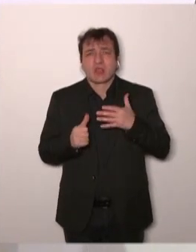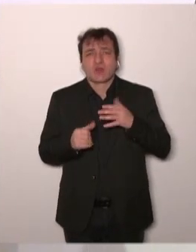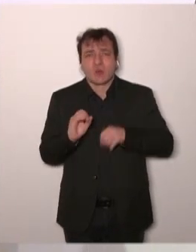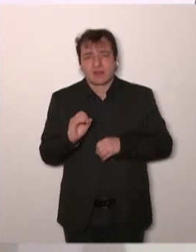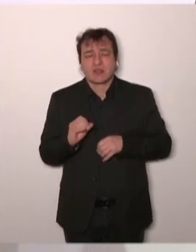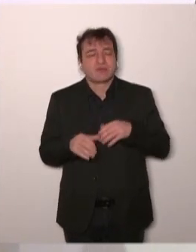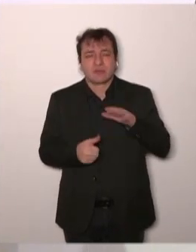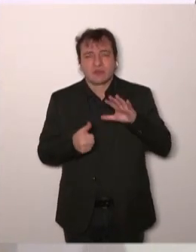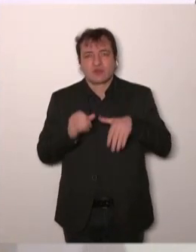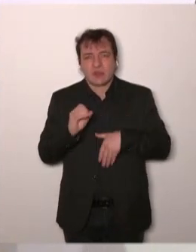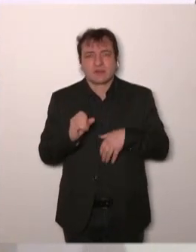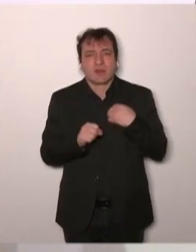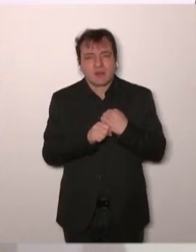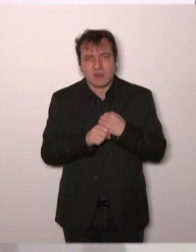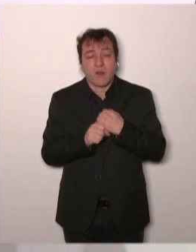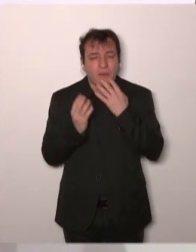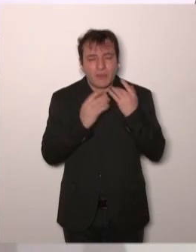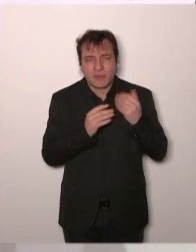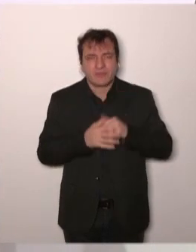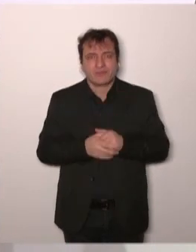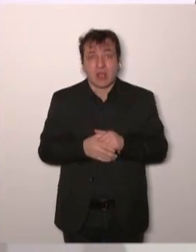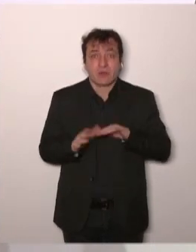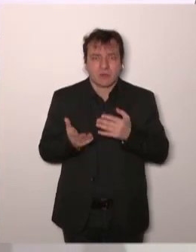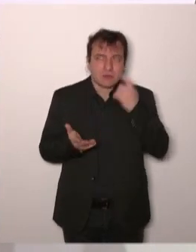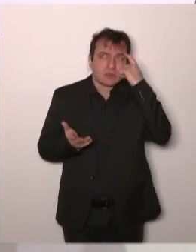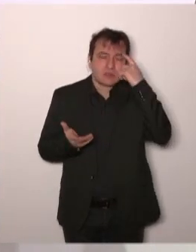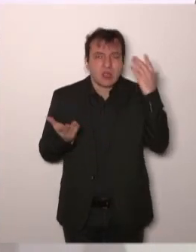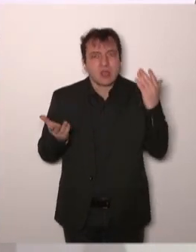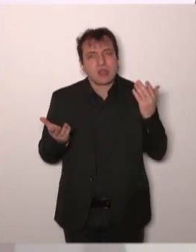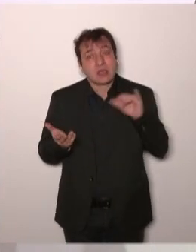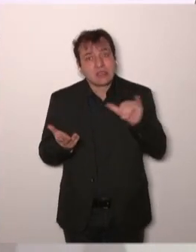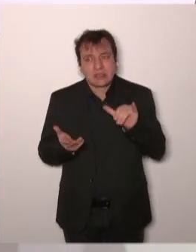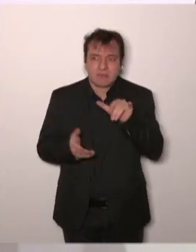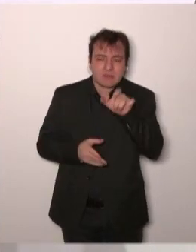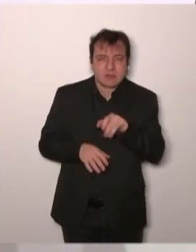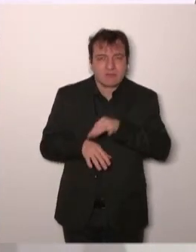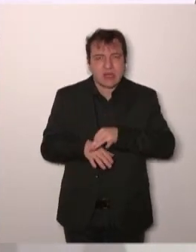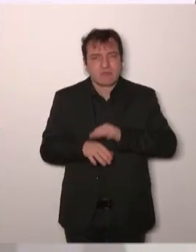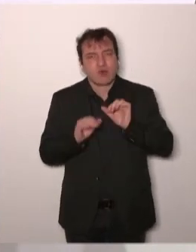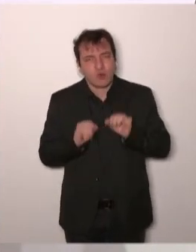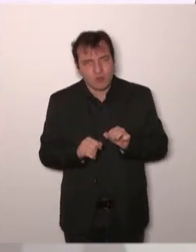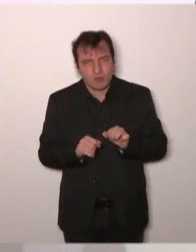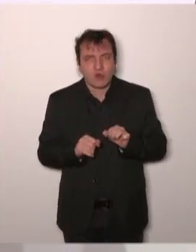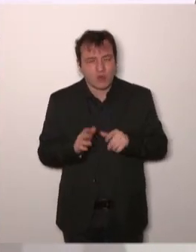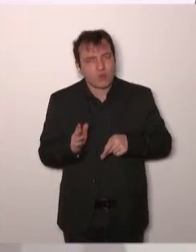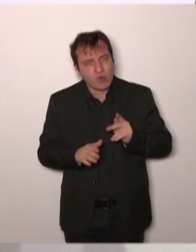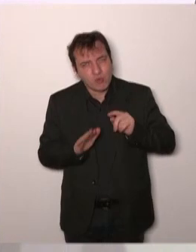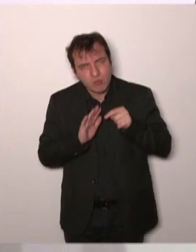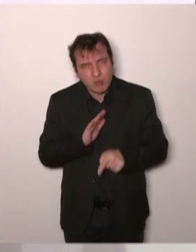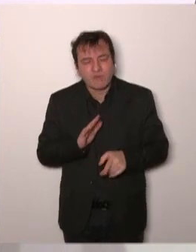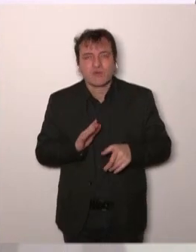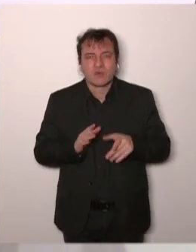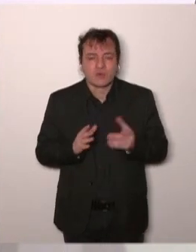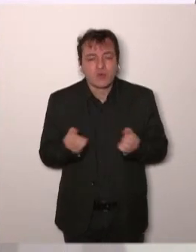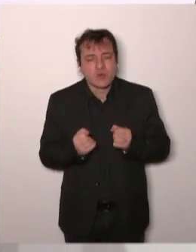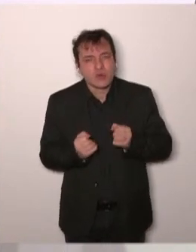but I think we have to go a step further in the current environment, we will come back to that, is that if we can optimize treatment, it